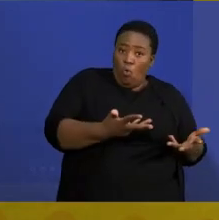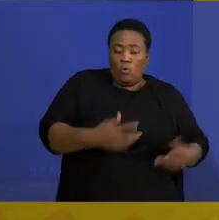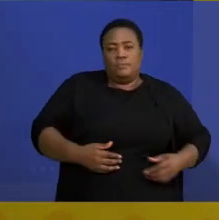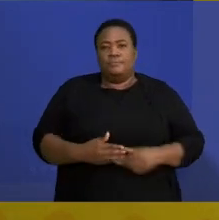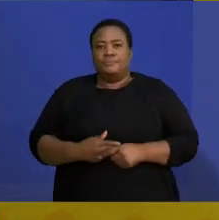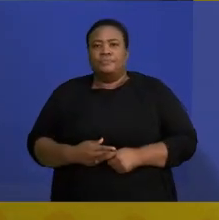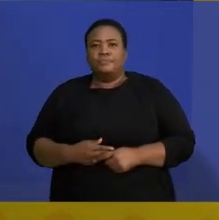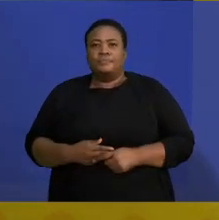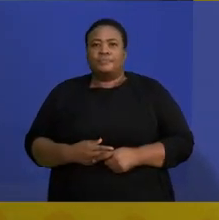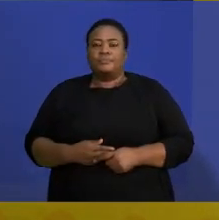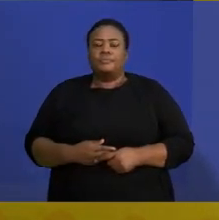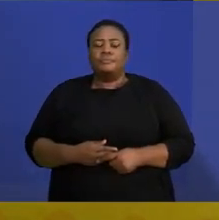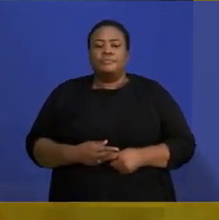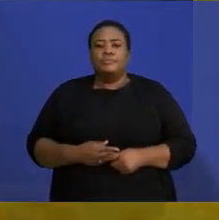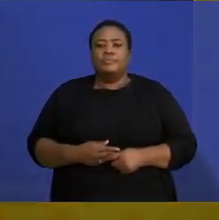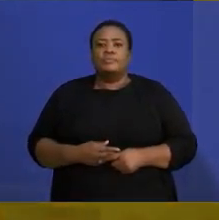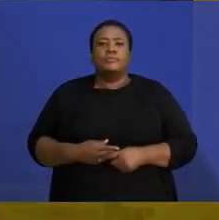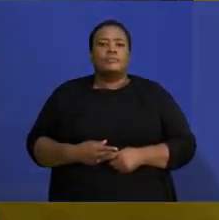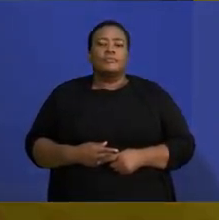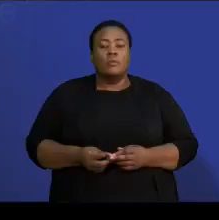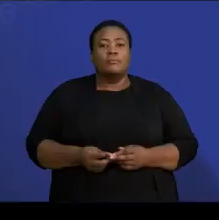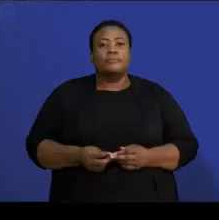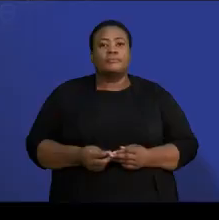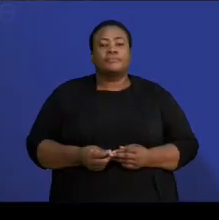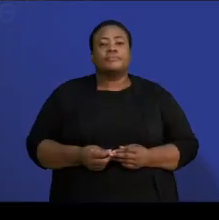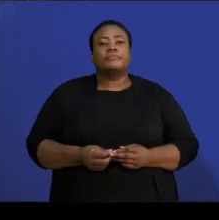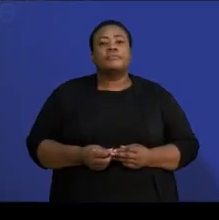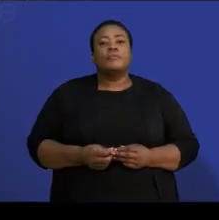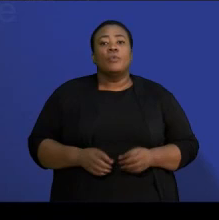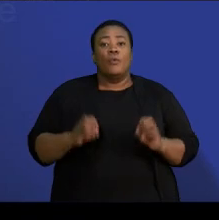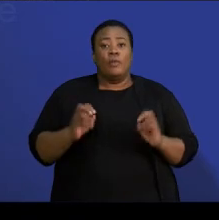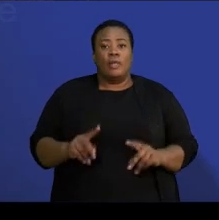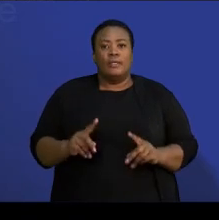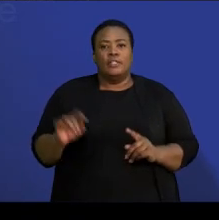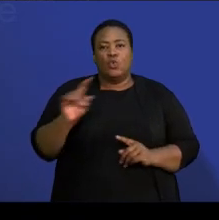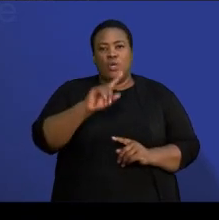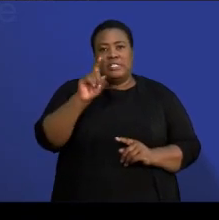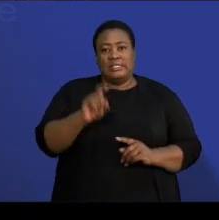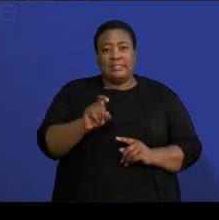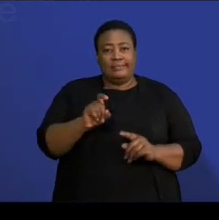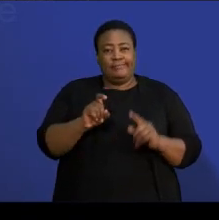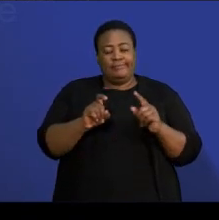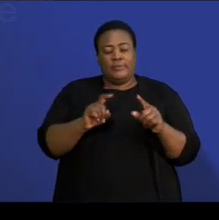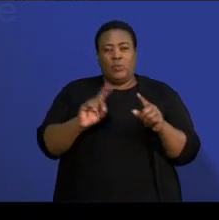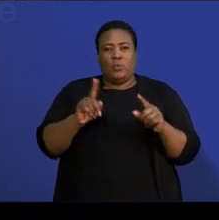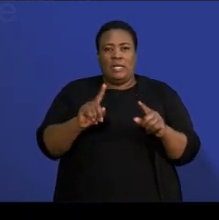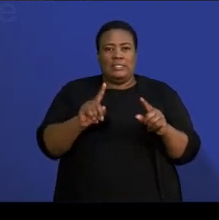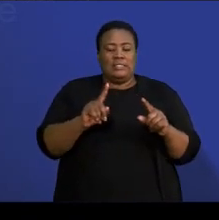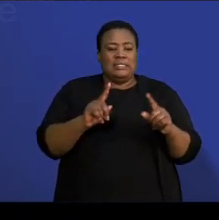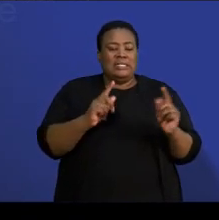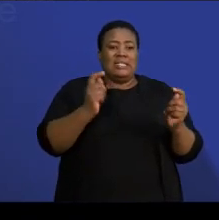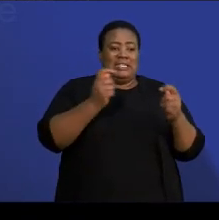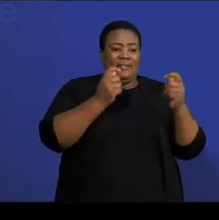difference is between these two concepts. All right. So, question is, events A and B are